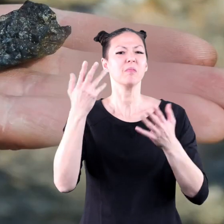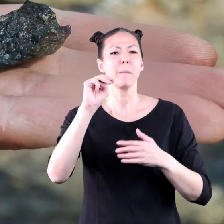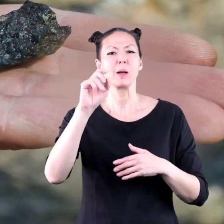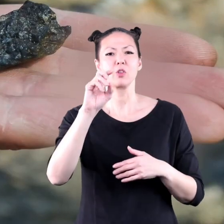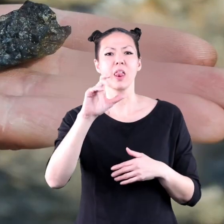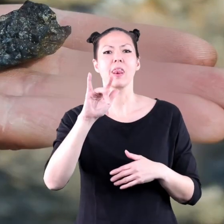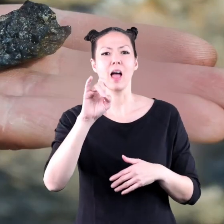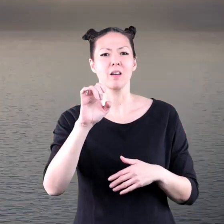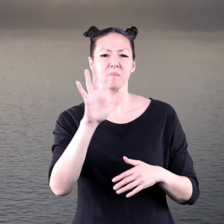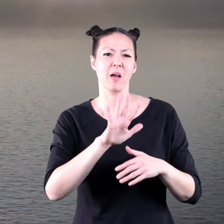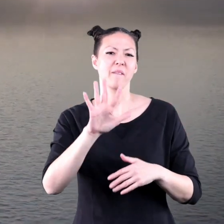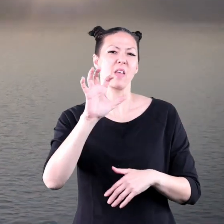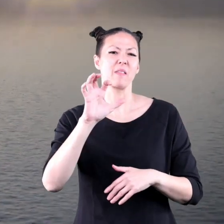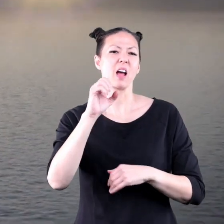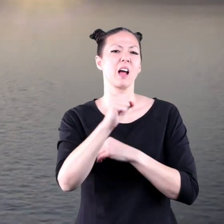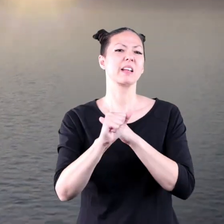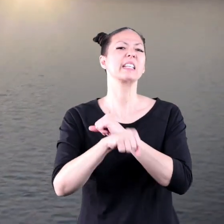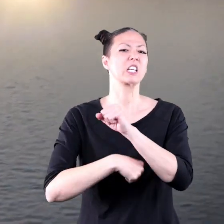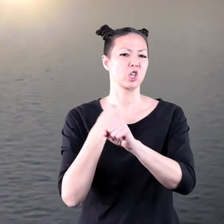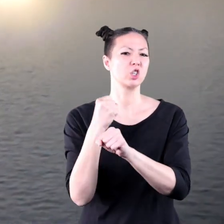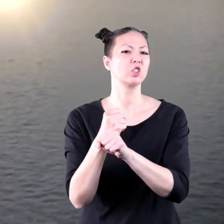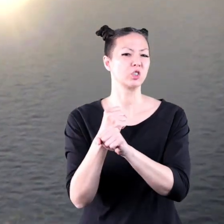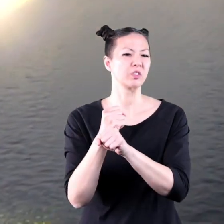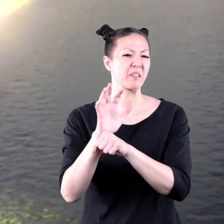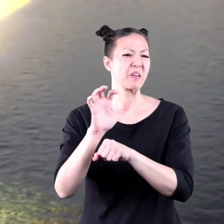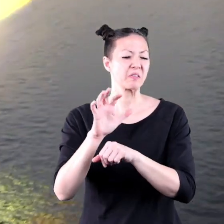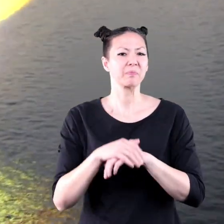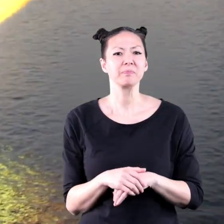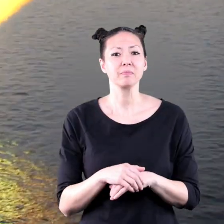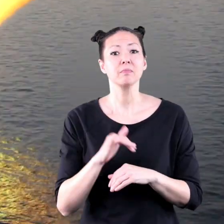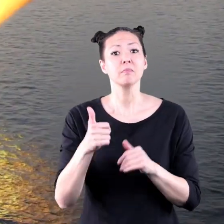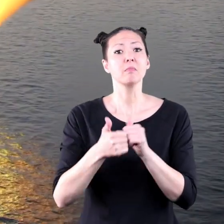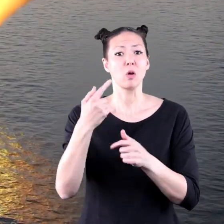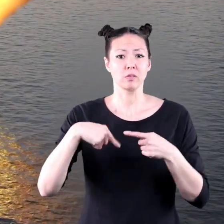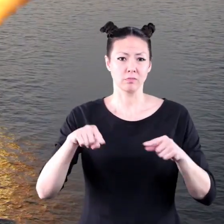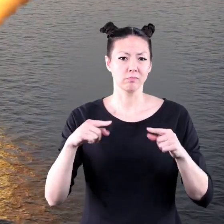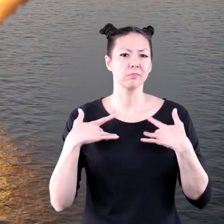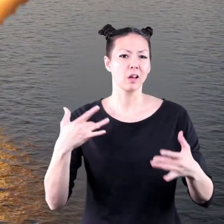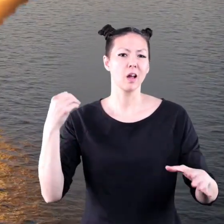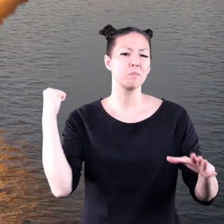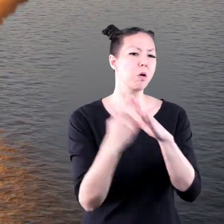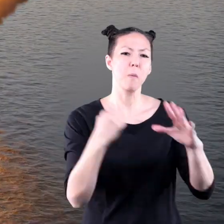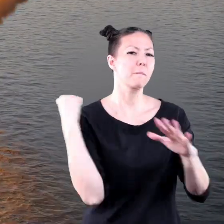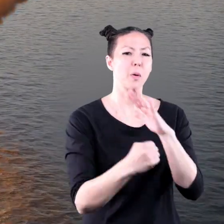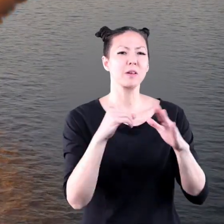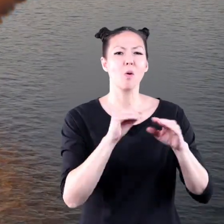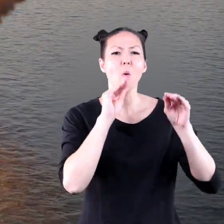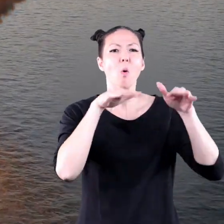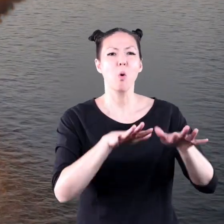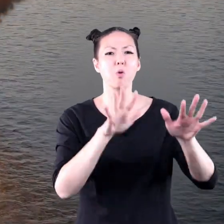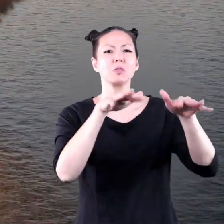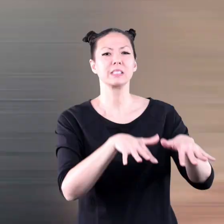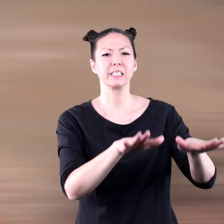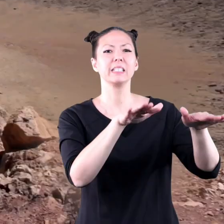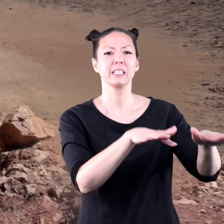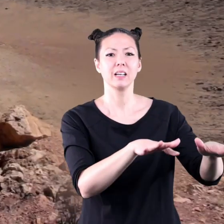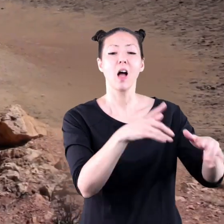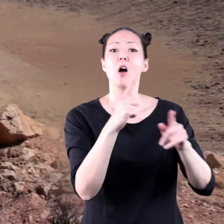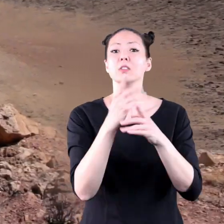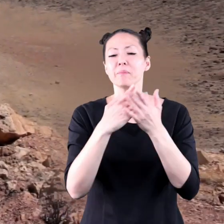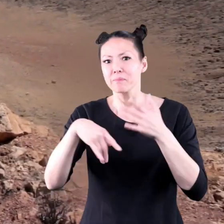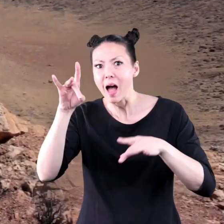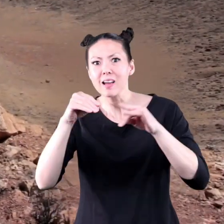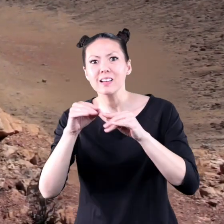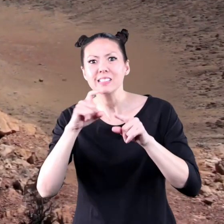meteorite. It's only about 500 a year, and most of those land in the ocean. Although